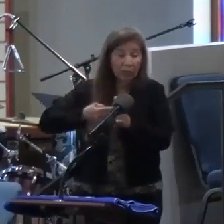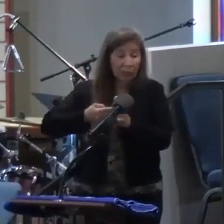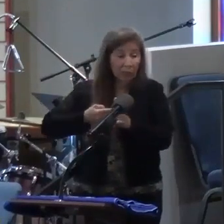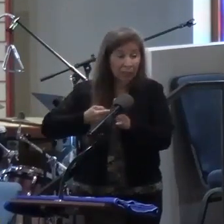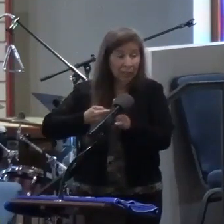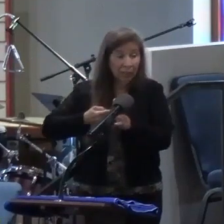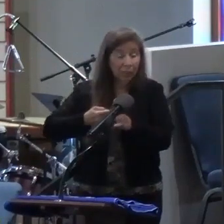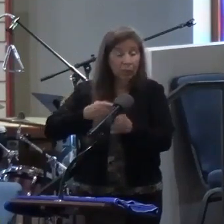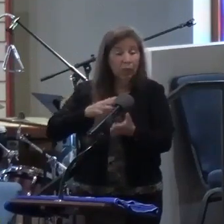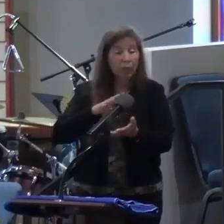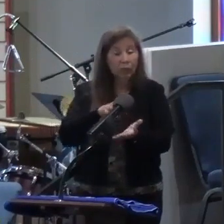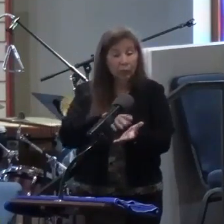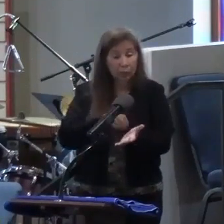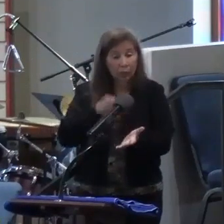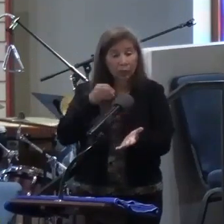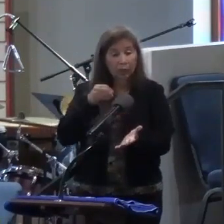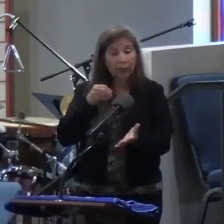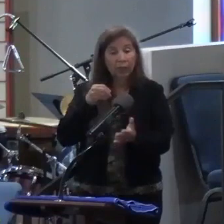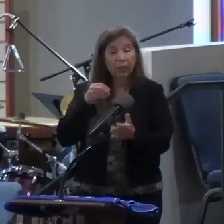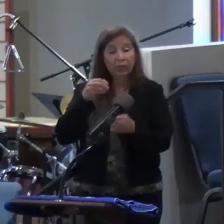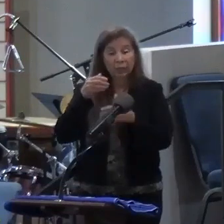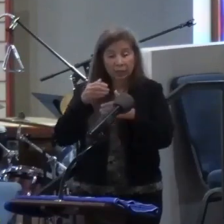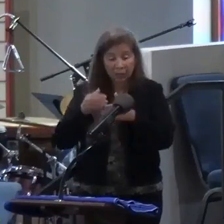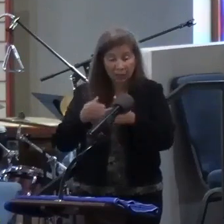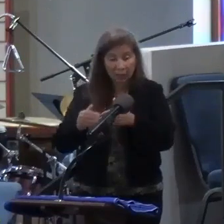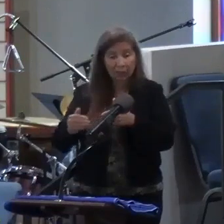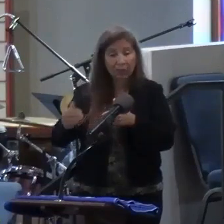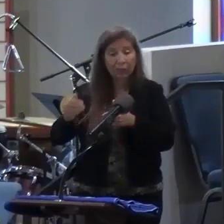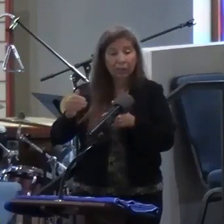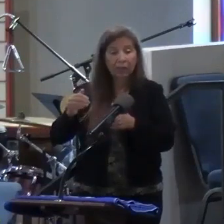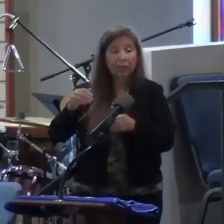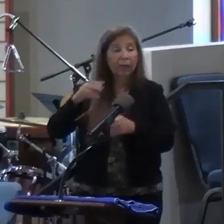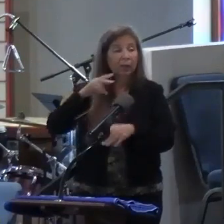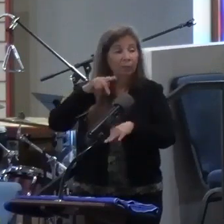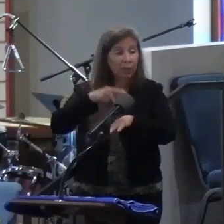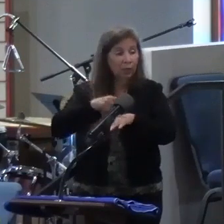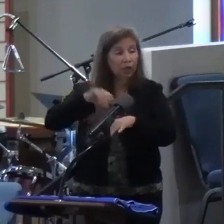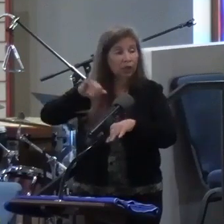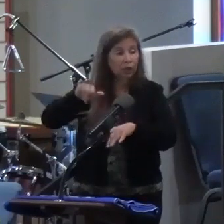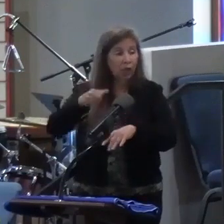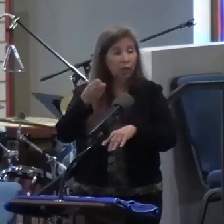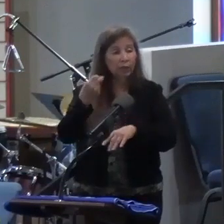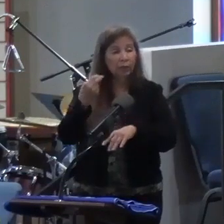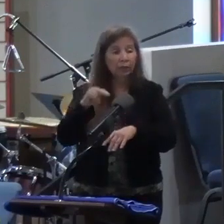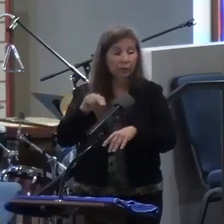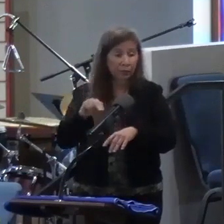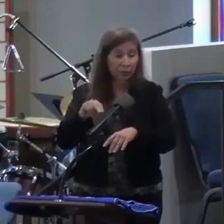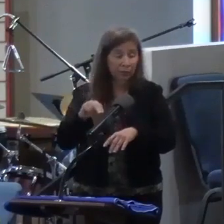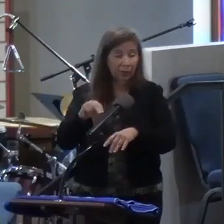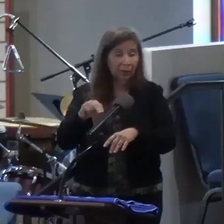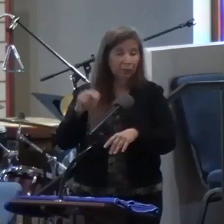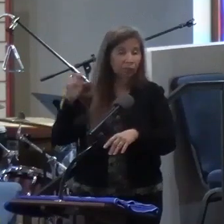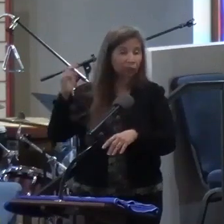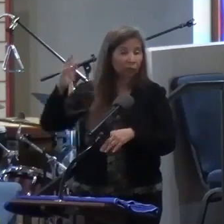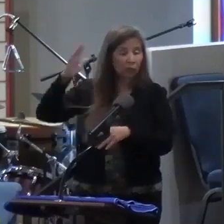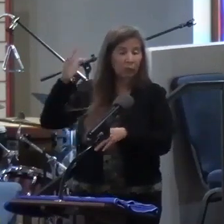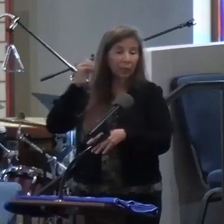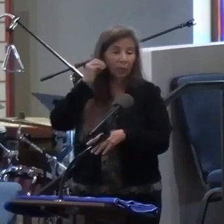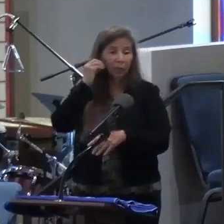And we learned over time, Peter, John, the others, they just started to go back home,